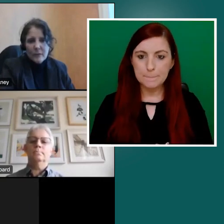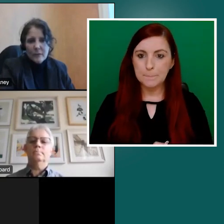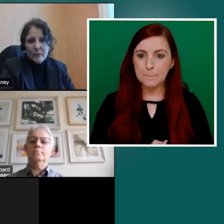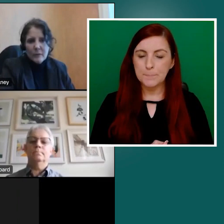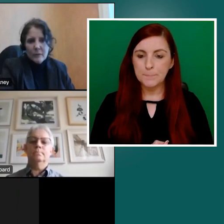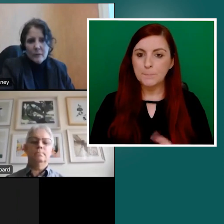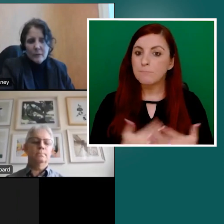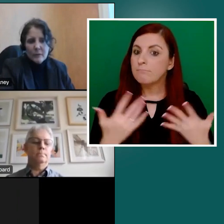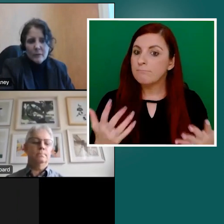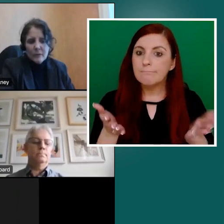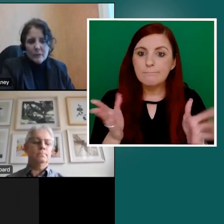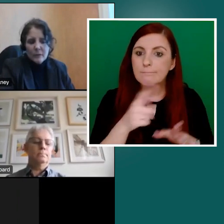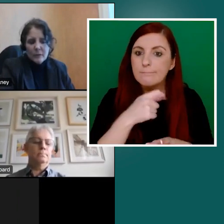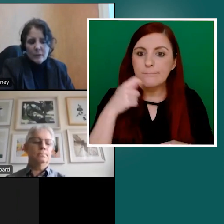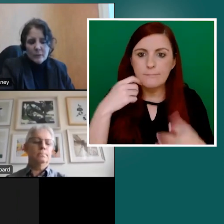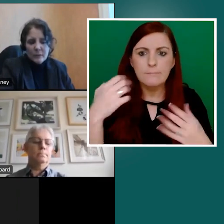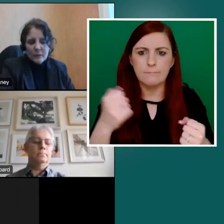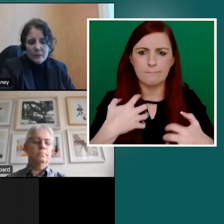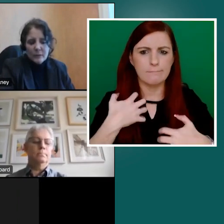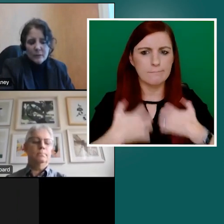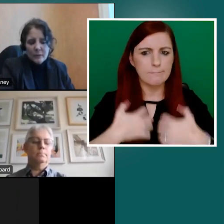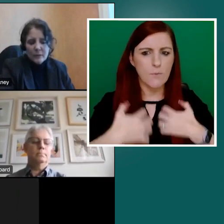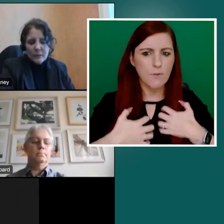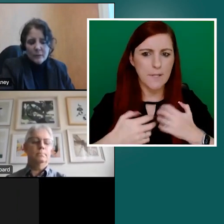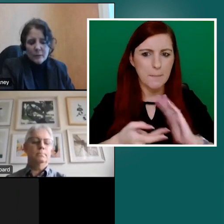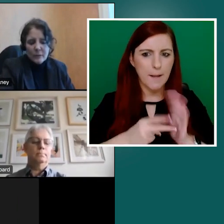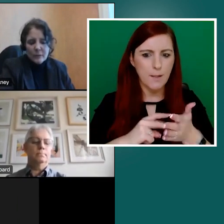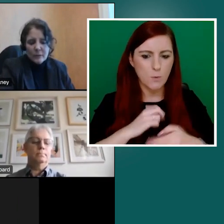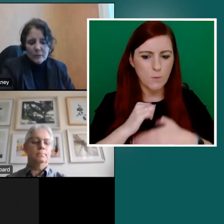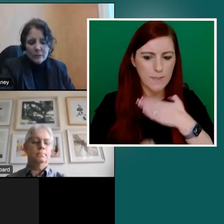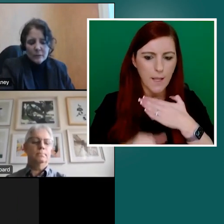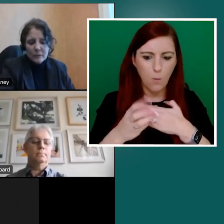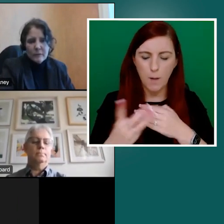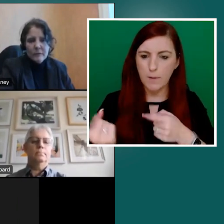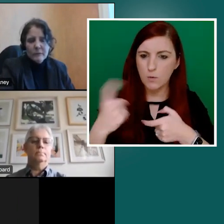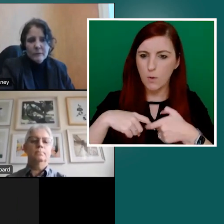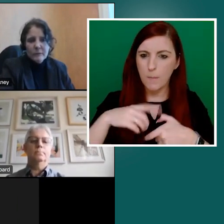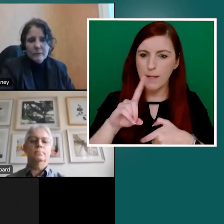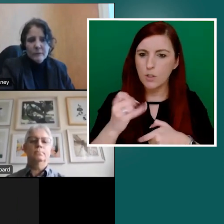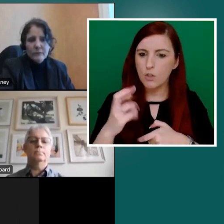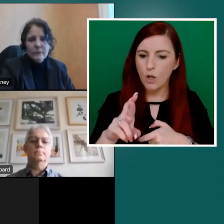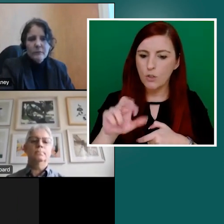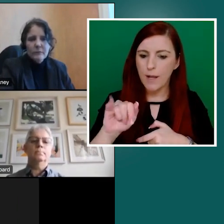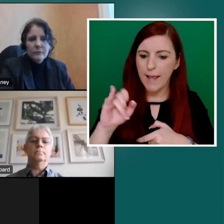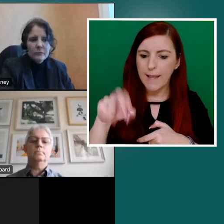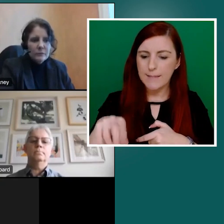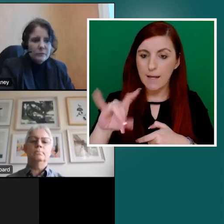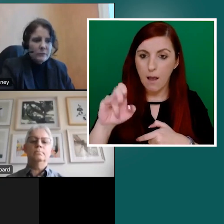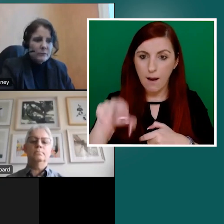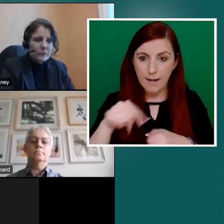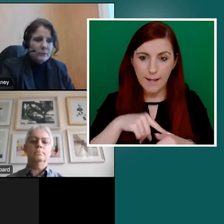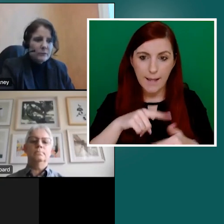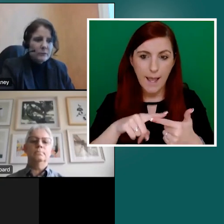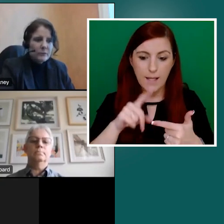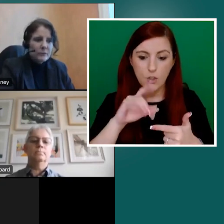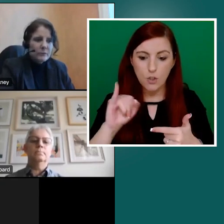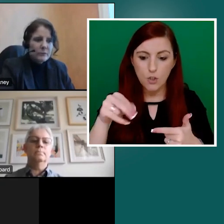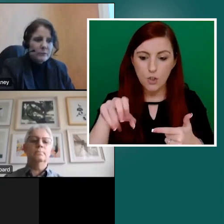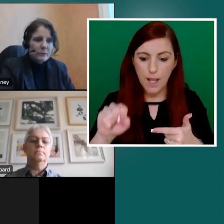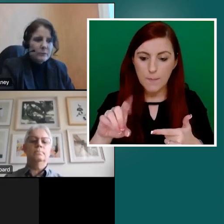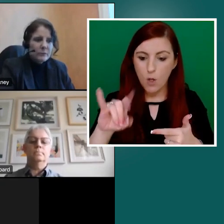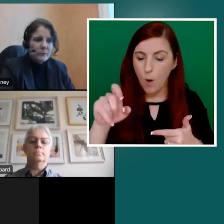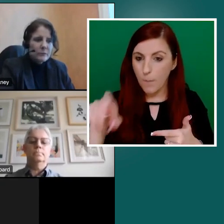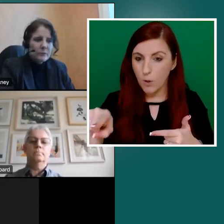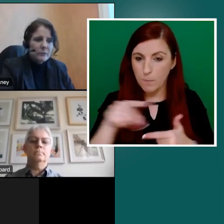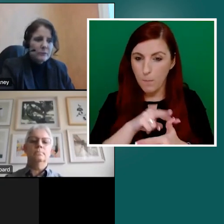So as I said, we do have a really interesting line up today. We'll be joined by Dr. Aideen Hartney and James Hubbard from the